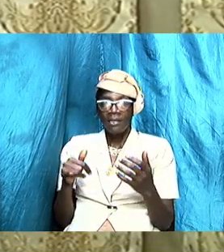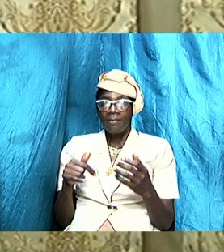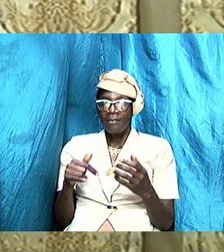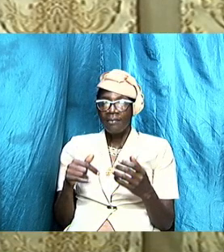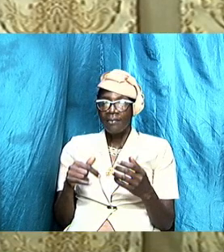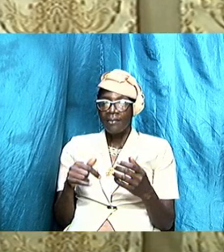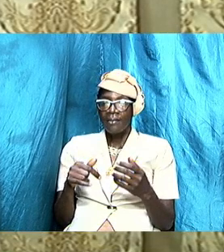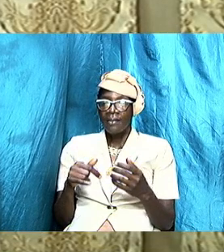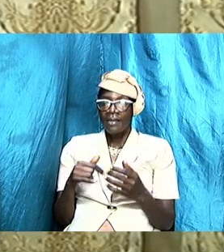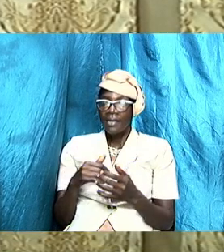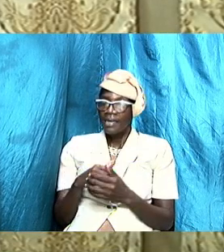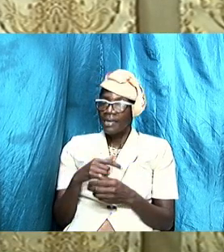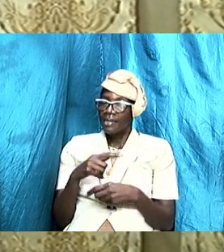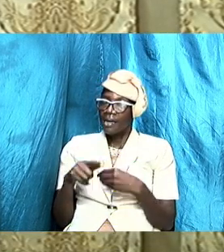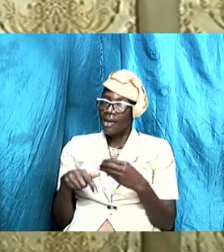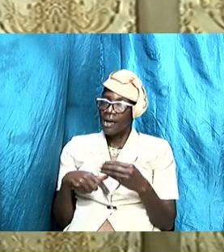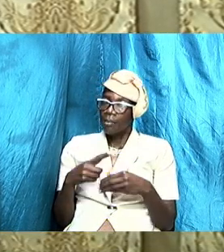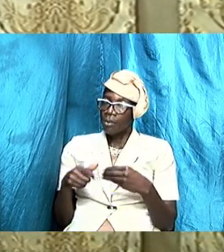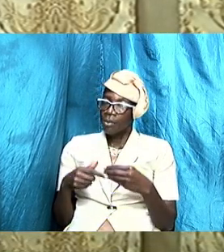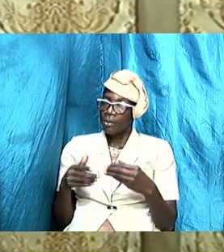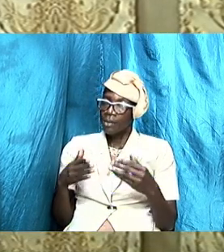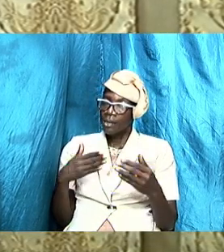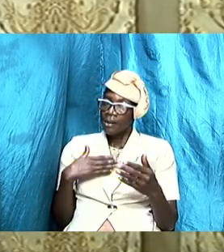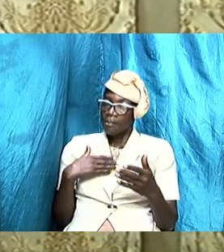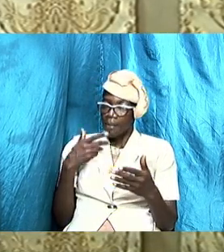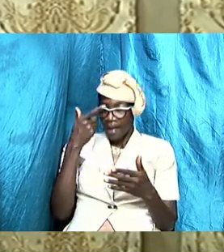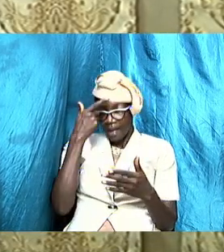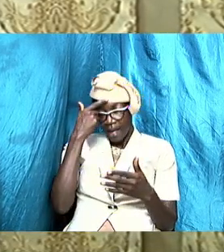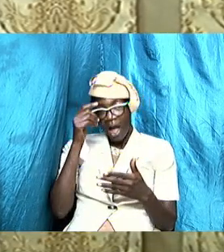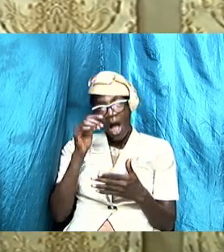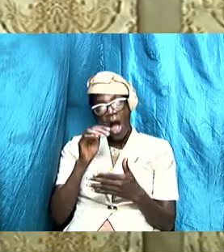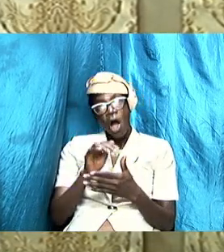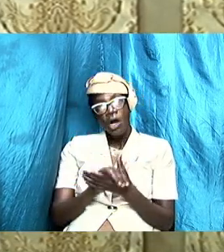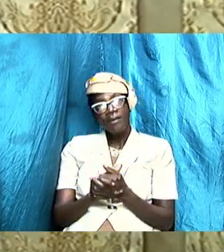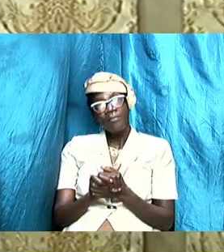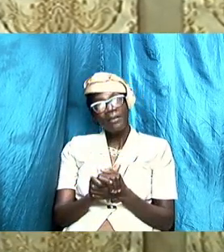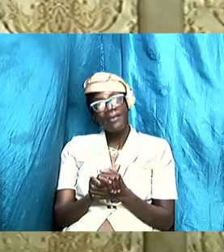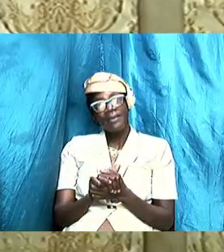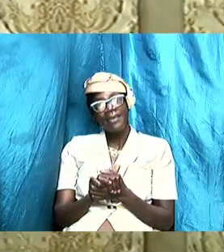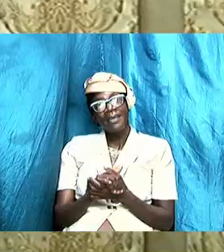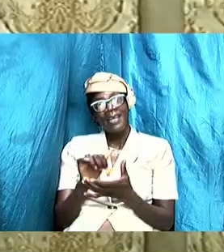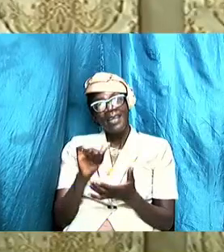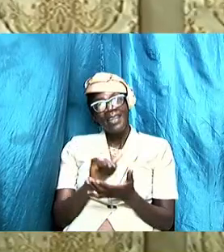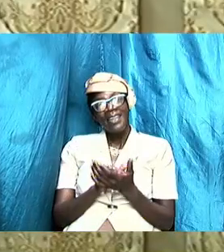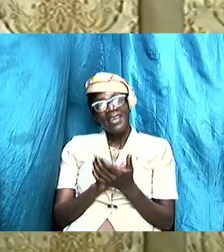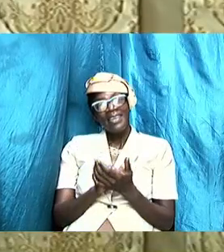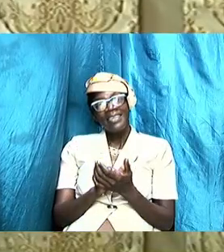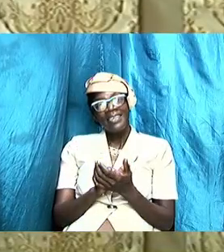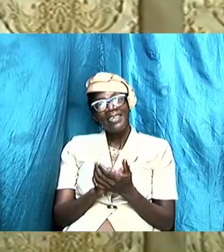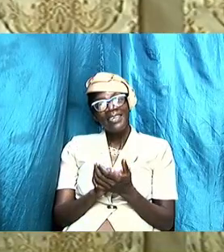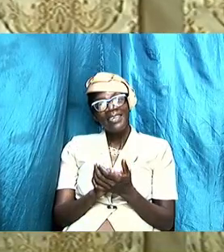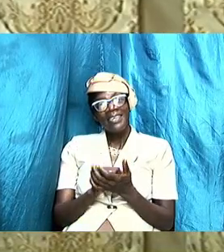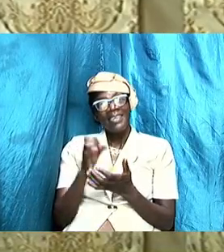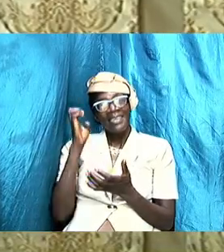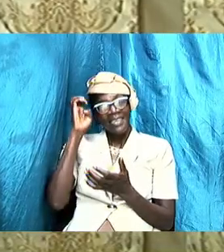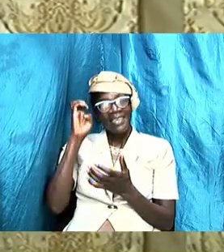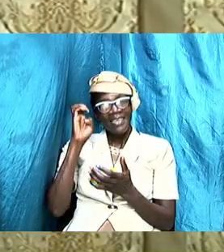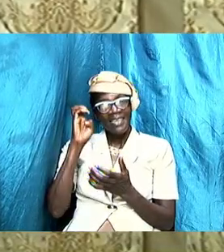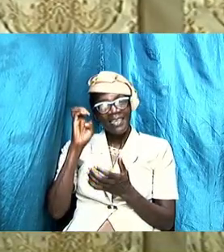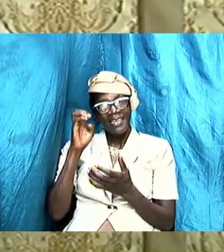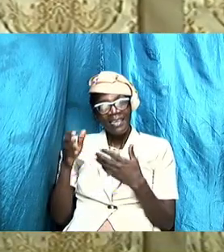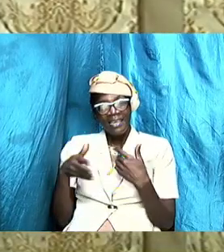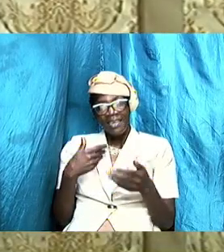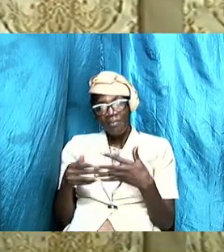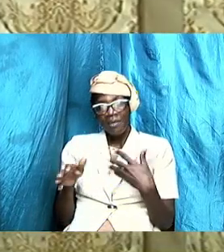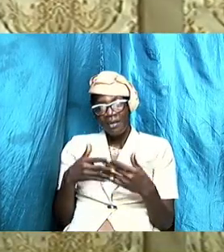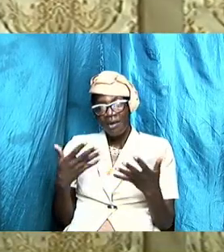my husband that he just no matter how we try this thing is